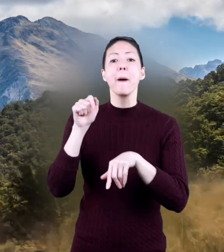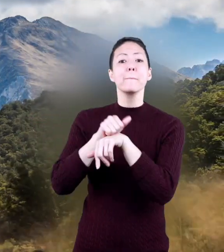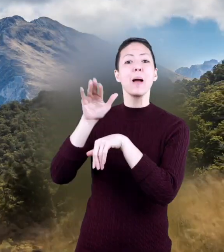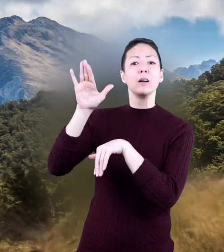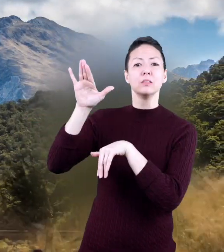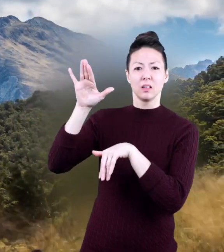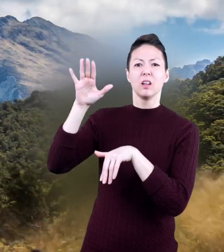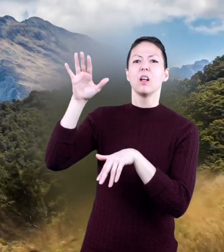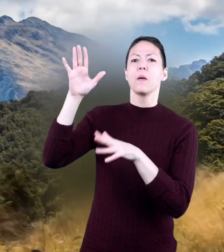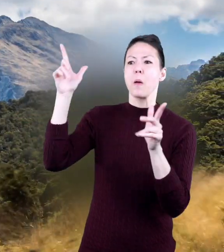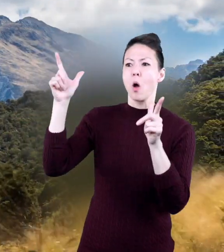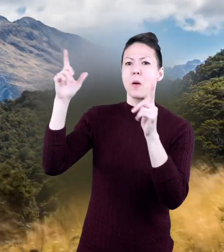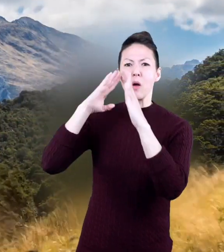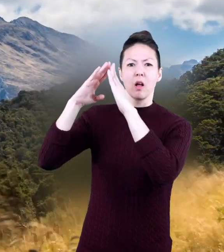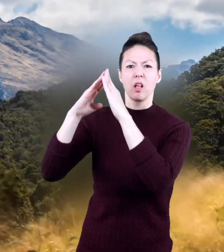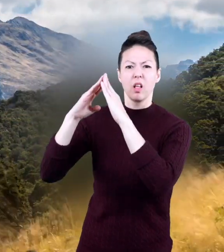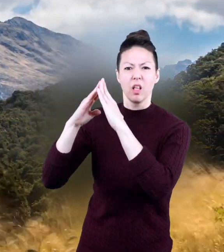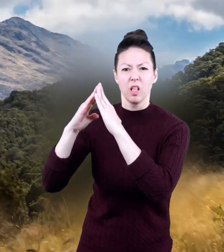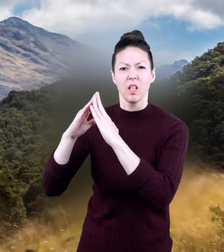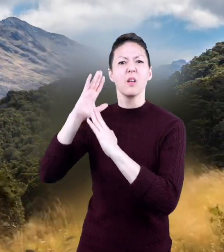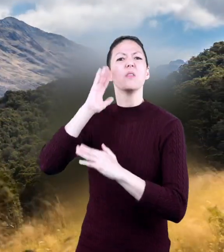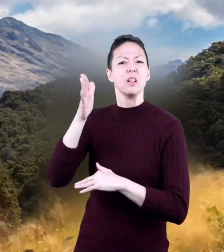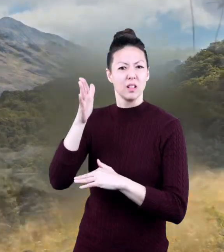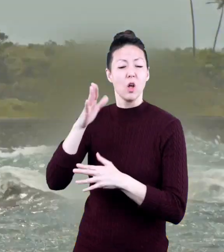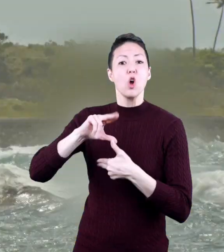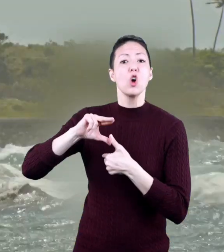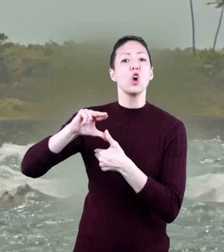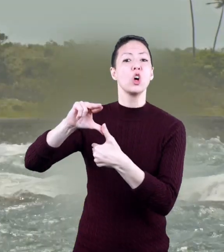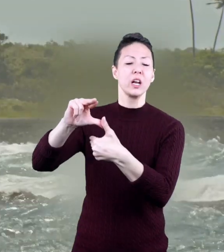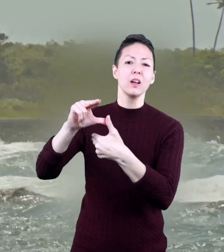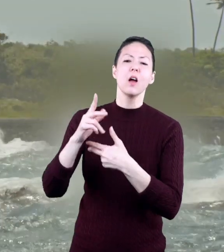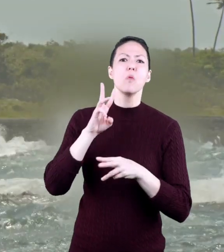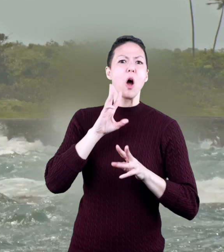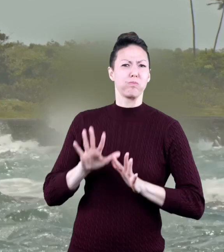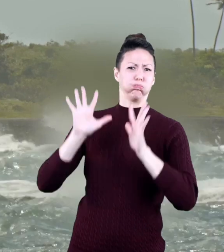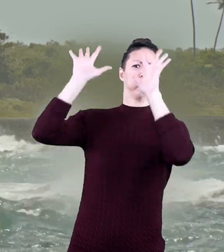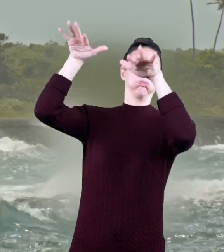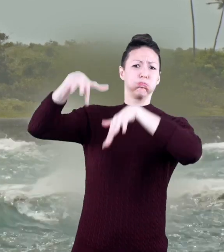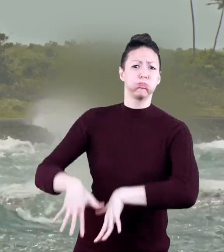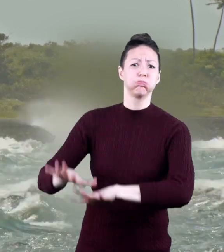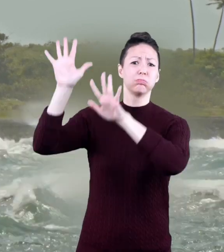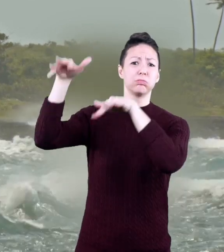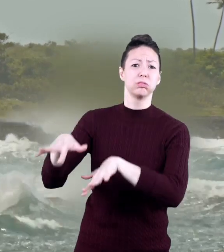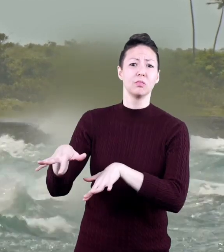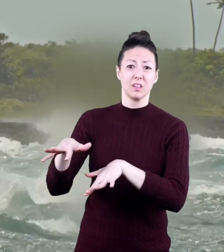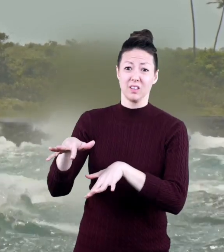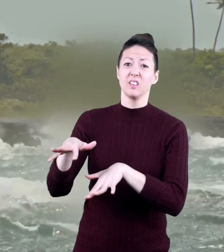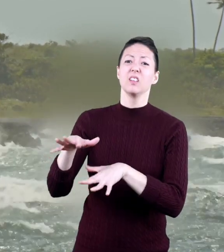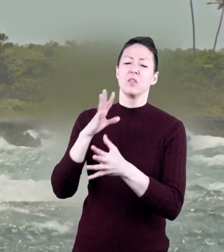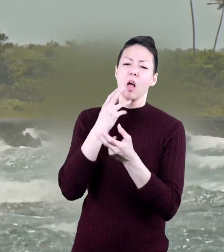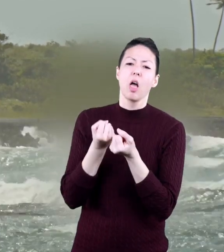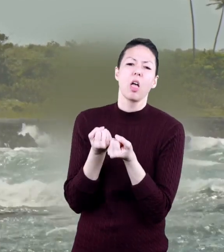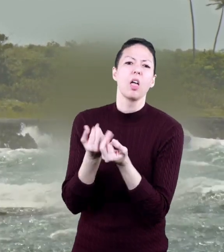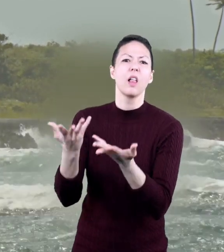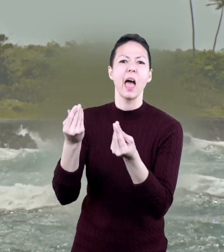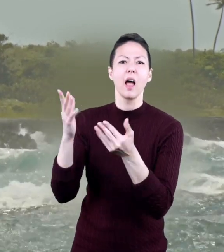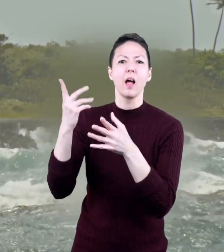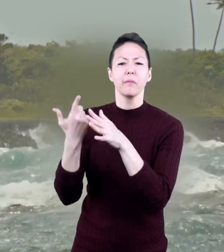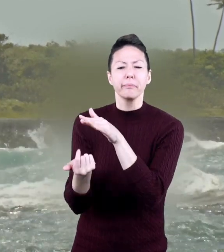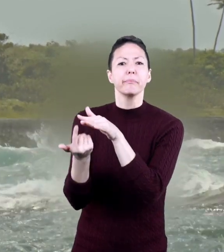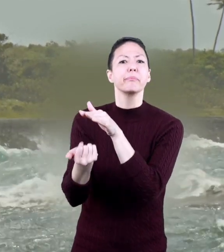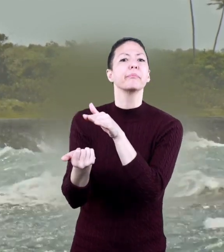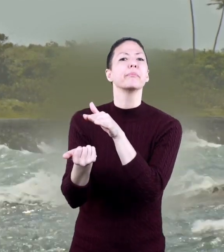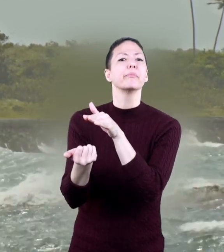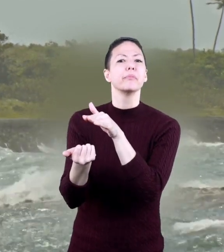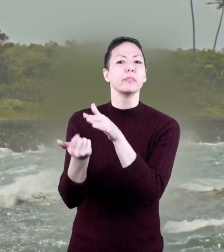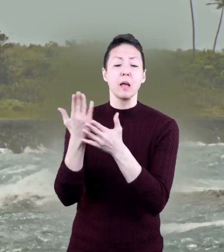while mountains crumble and get smaller. Hurricanes and tsunamis might wear coastlines away until